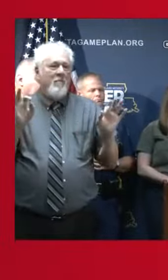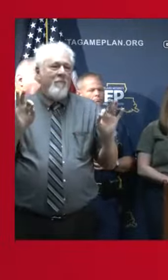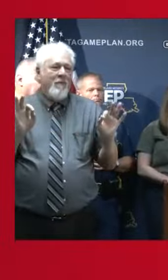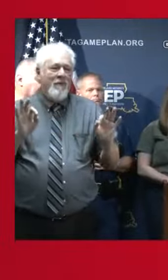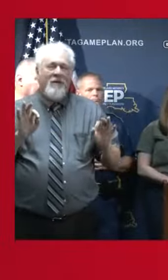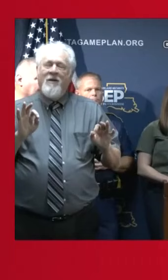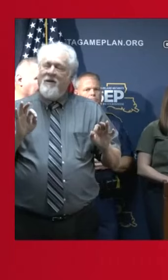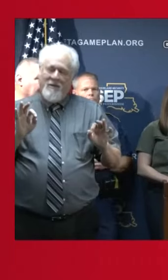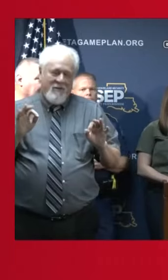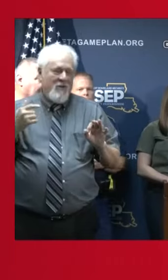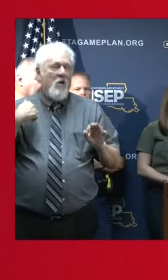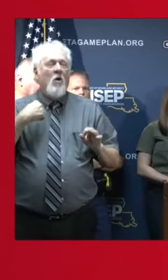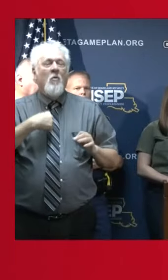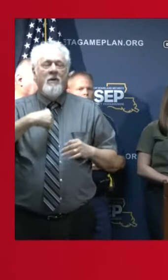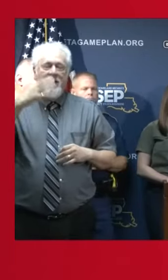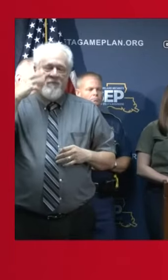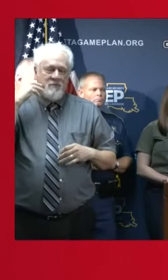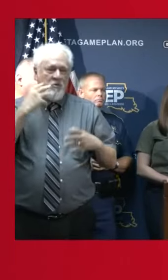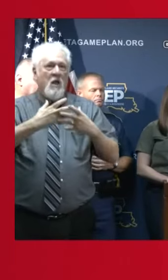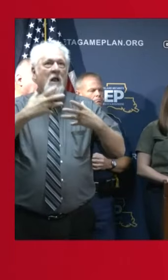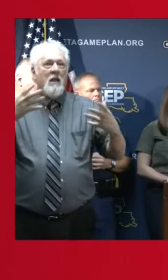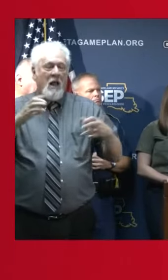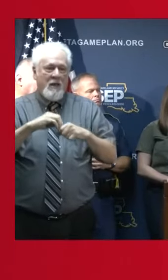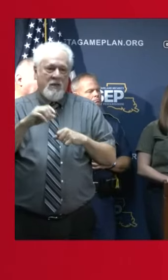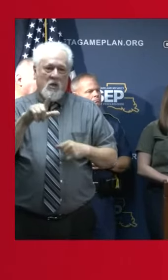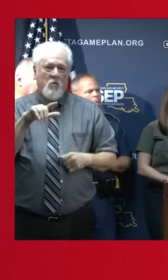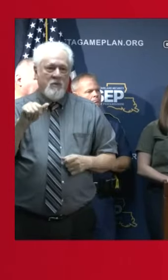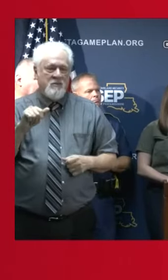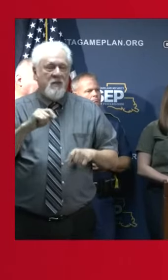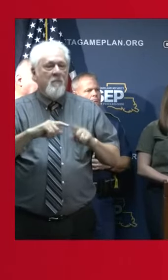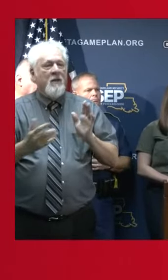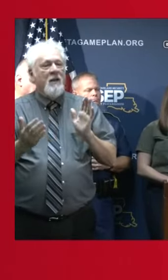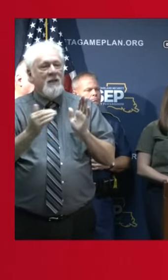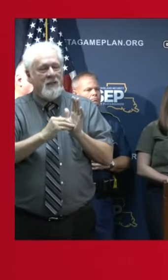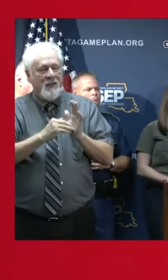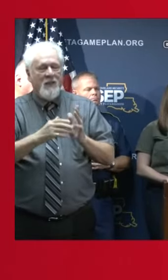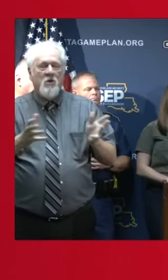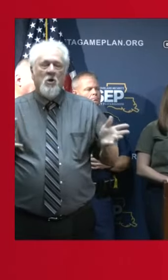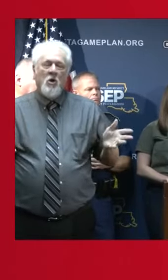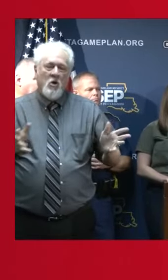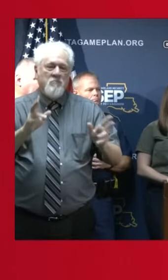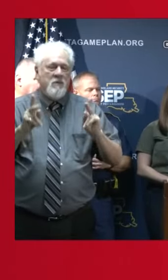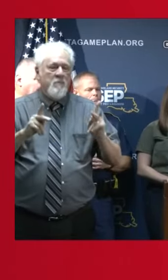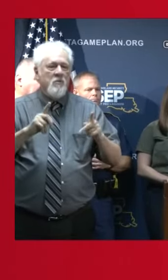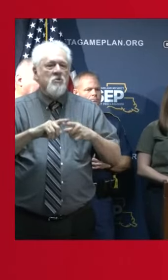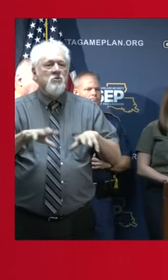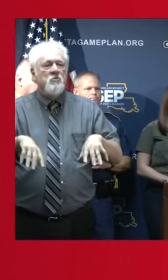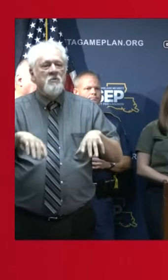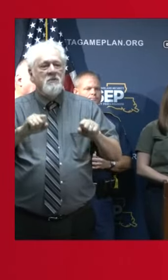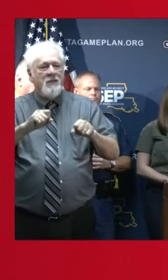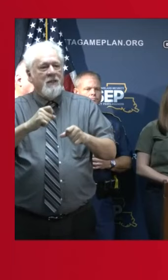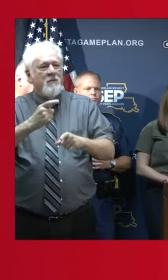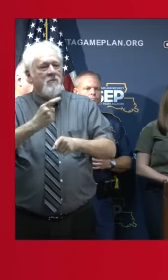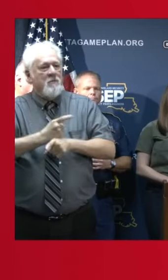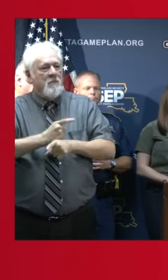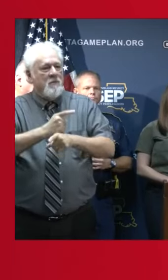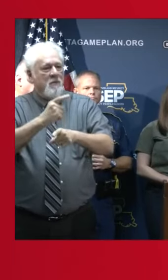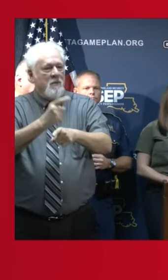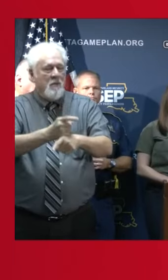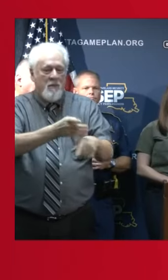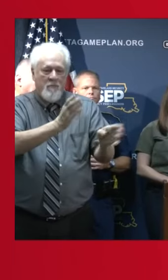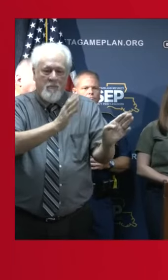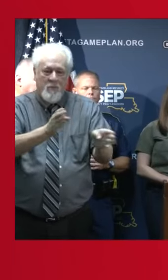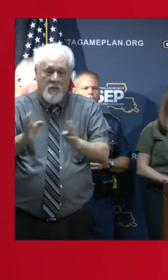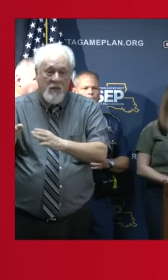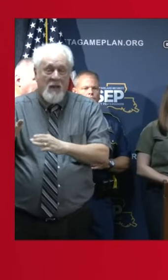I know that we have been through a lot here in Louisiana. Again, I urge everyone to take the necessary preparations. If you're in the